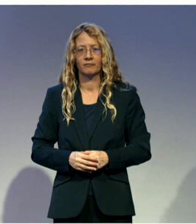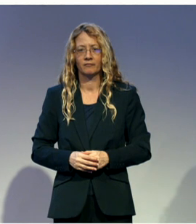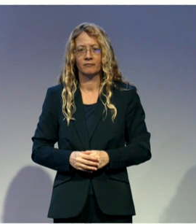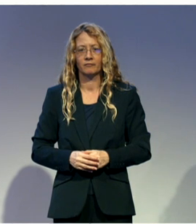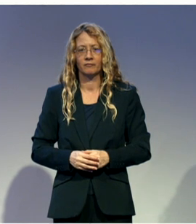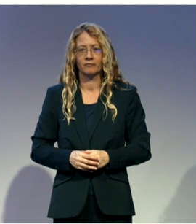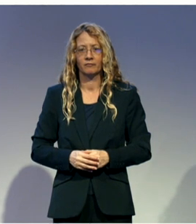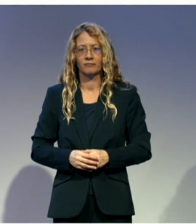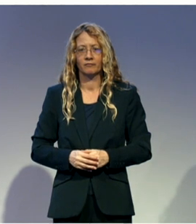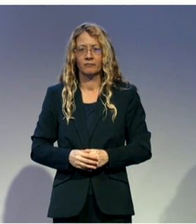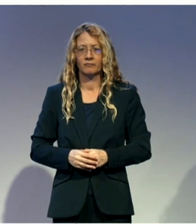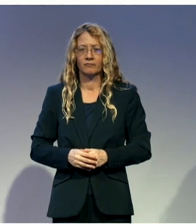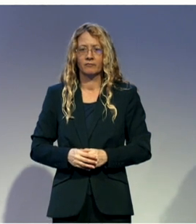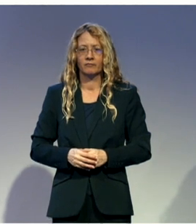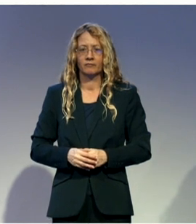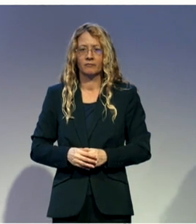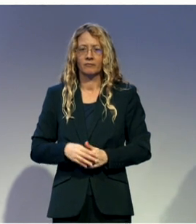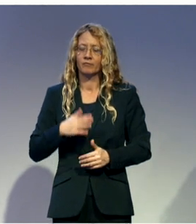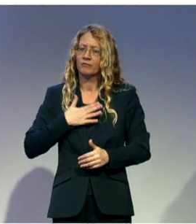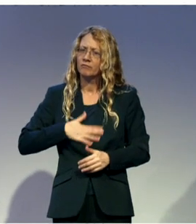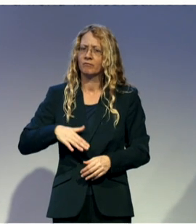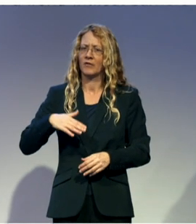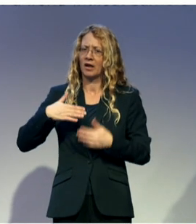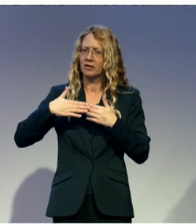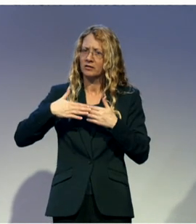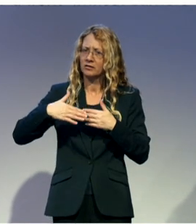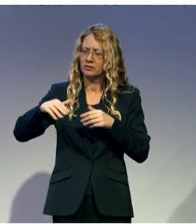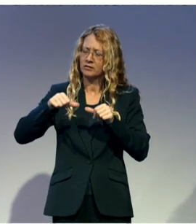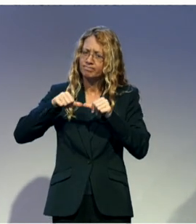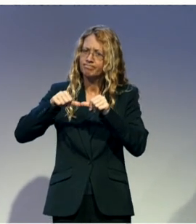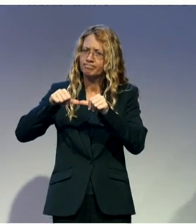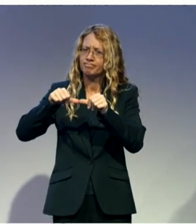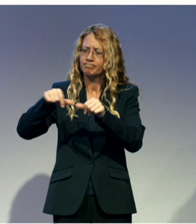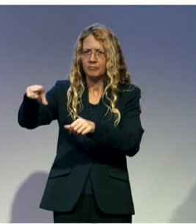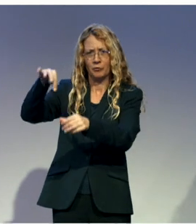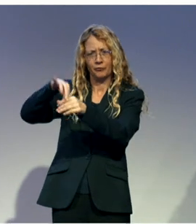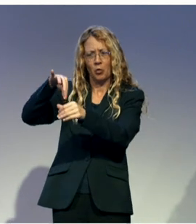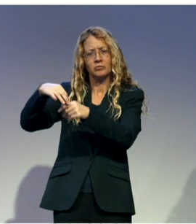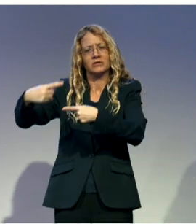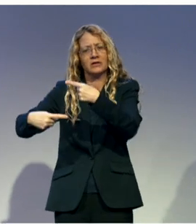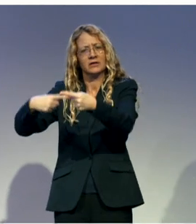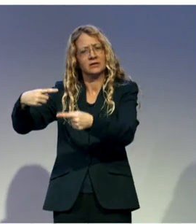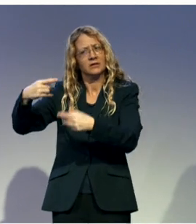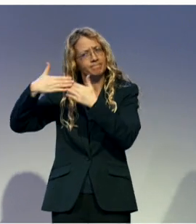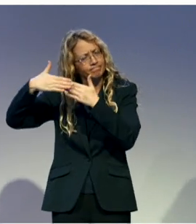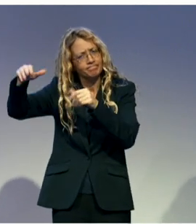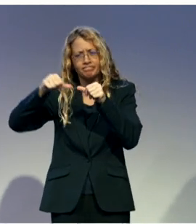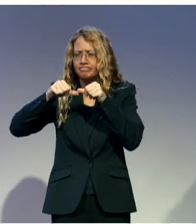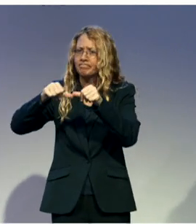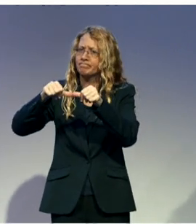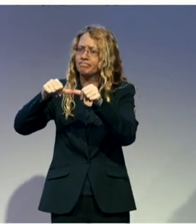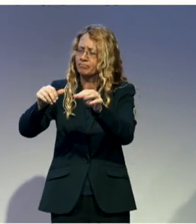2024, based on the lessons that we are learning. And I think with time, I'll end there. Thank you.